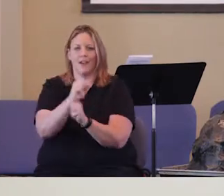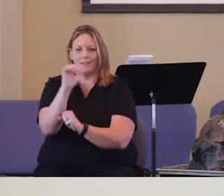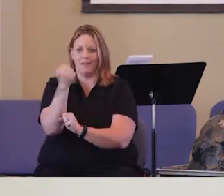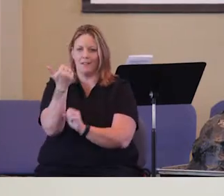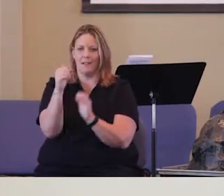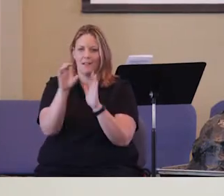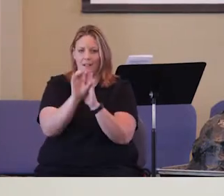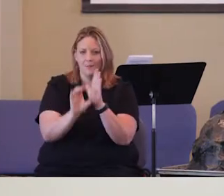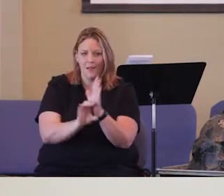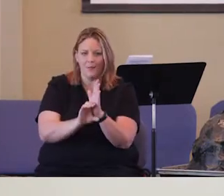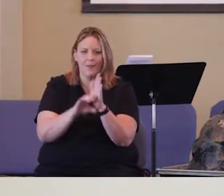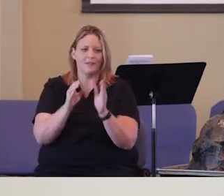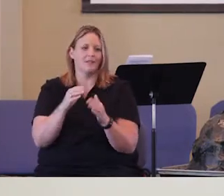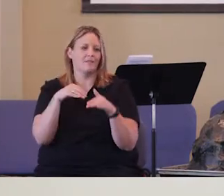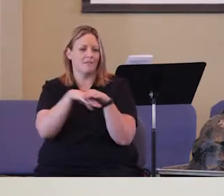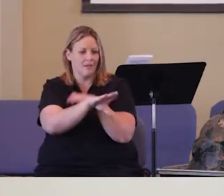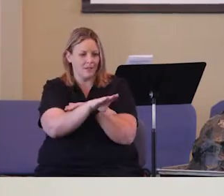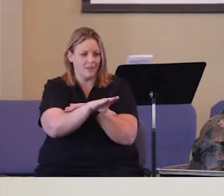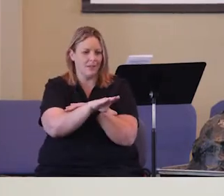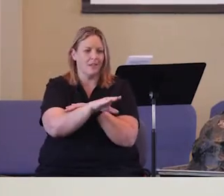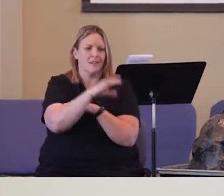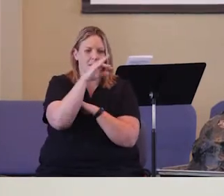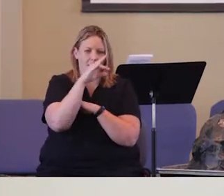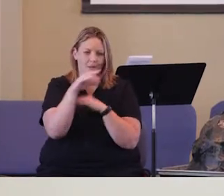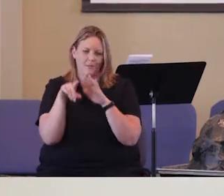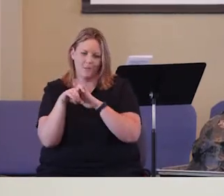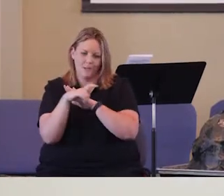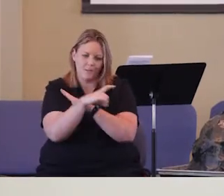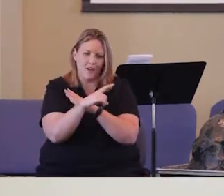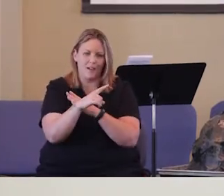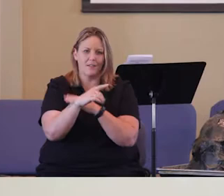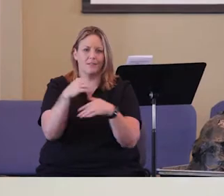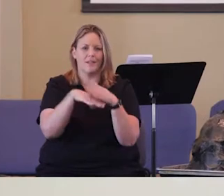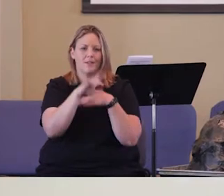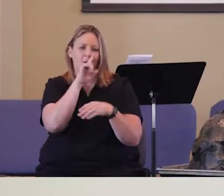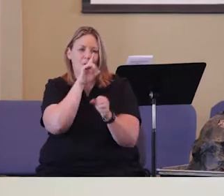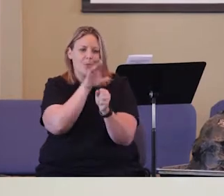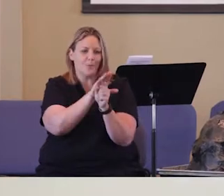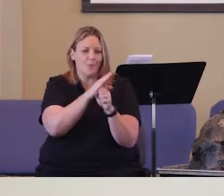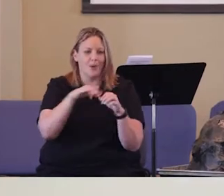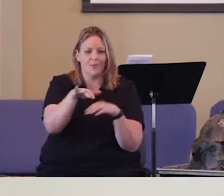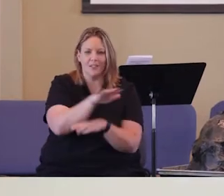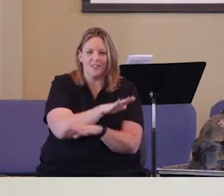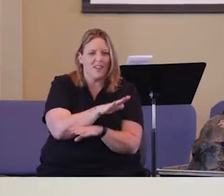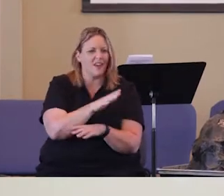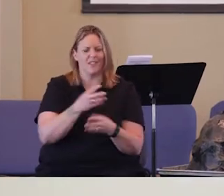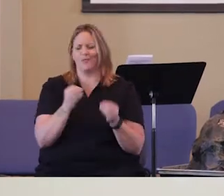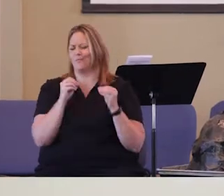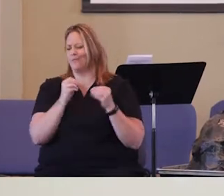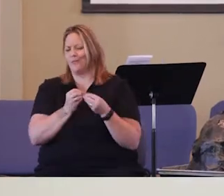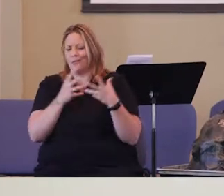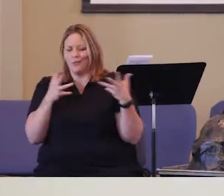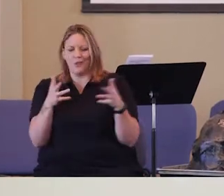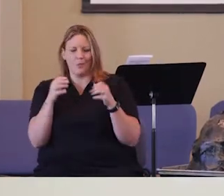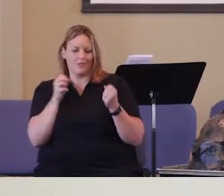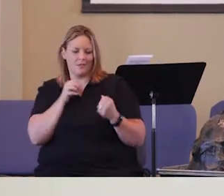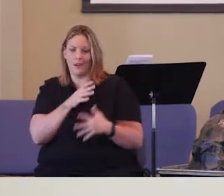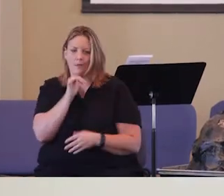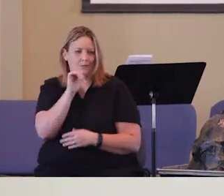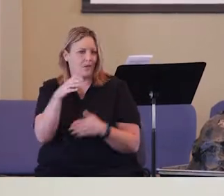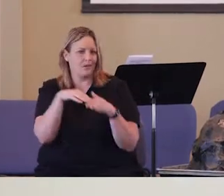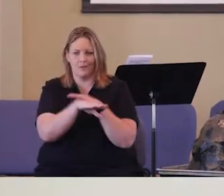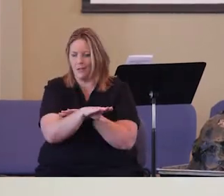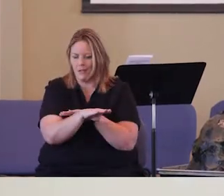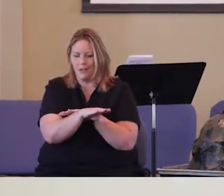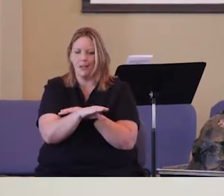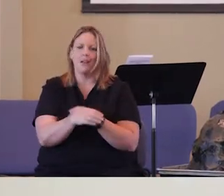They've sent the spies into the promised land. They came out. They said, okay, it's too scary. The guys are too big. We're not going